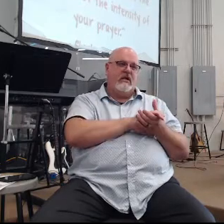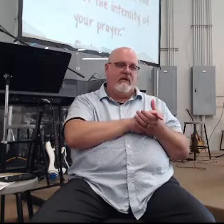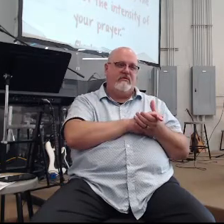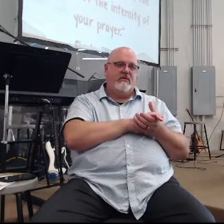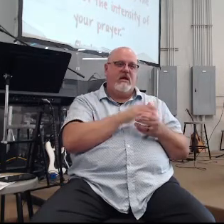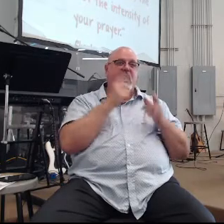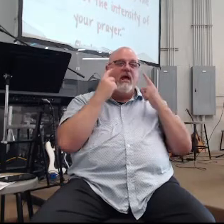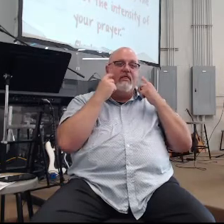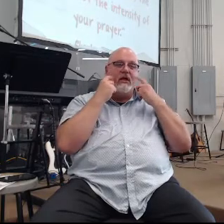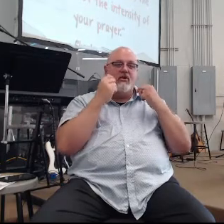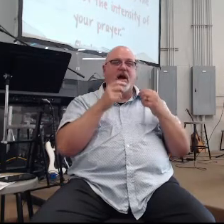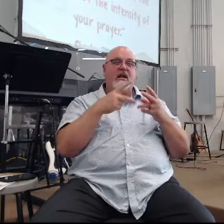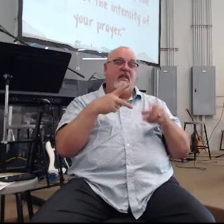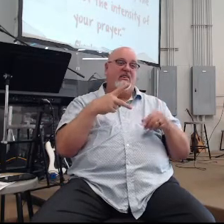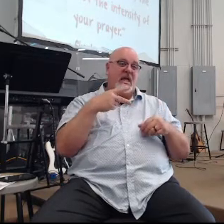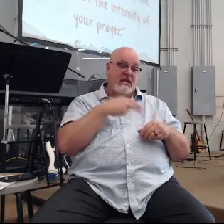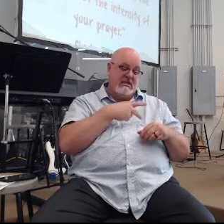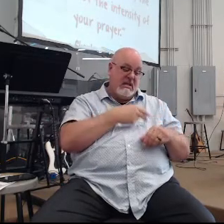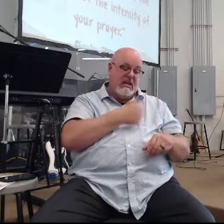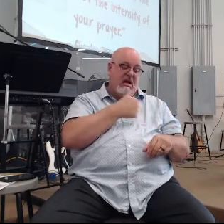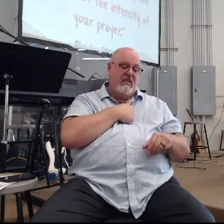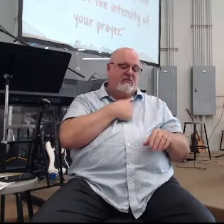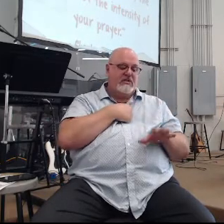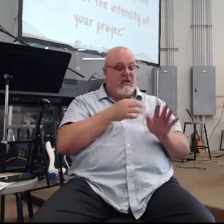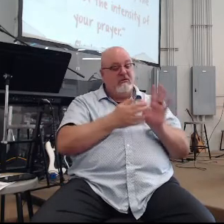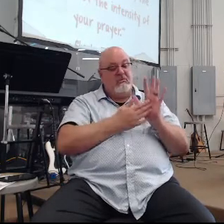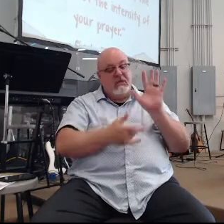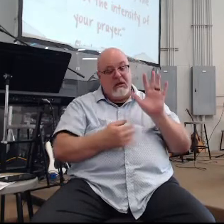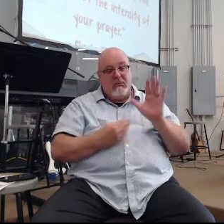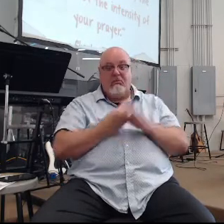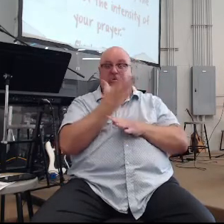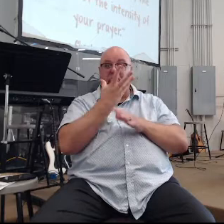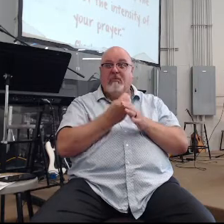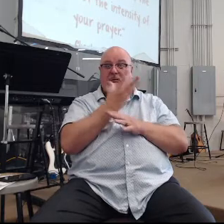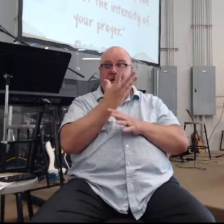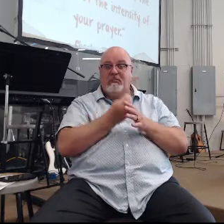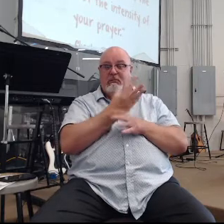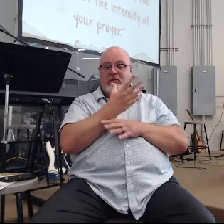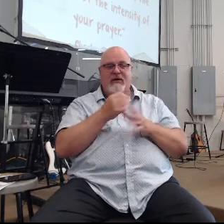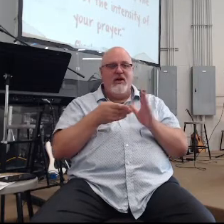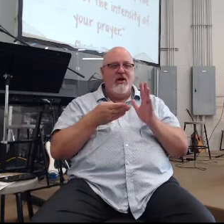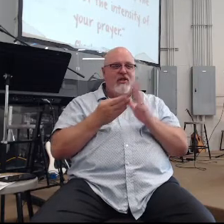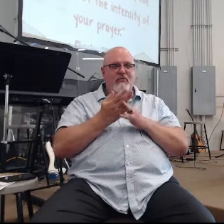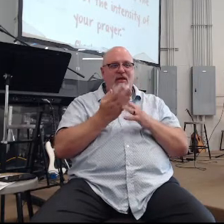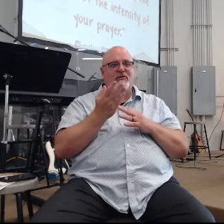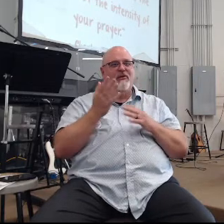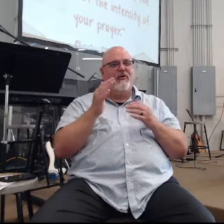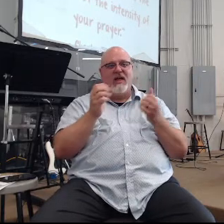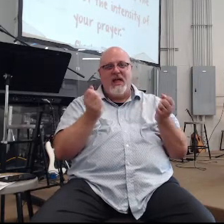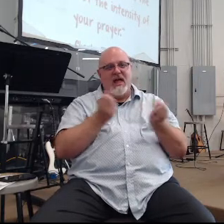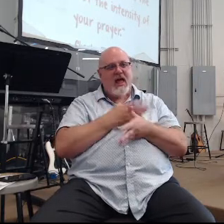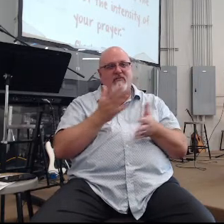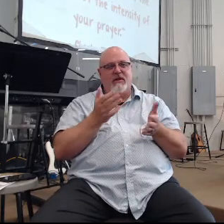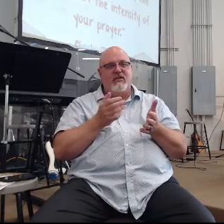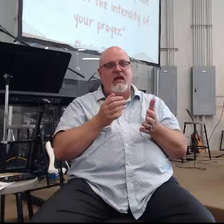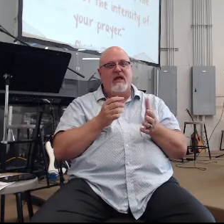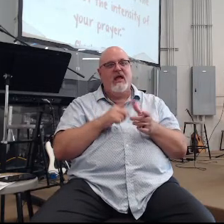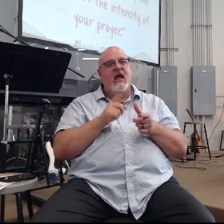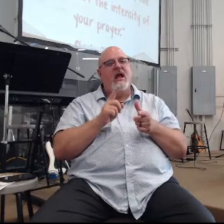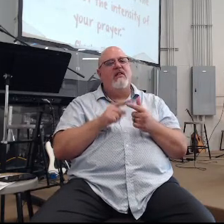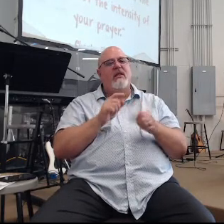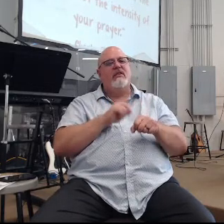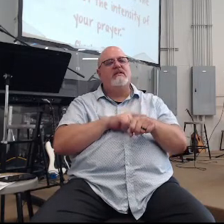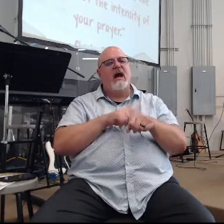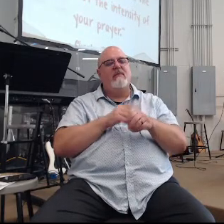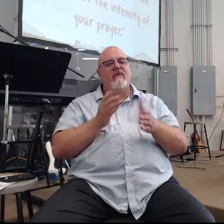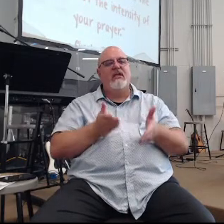themselves until blood gushed out of them verse 29 and midday passed they raved on until the time of the